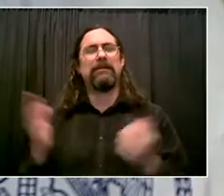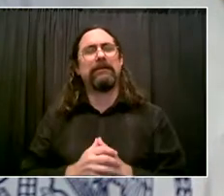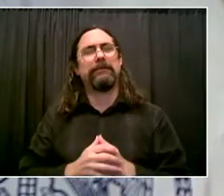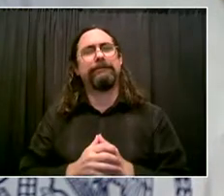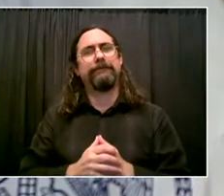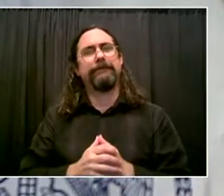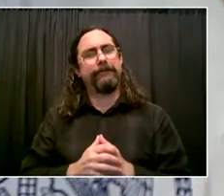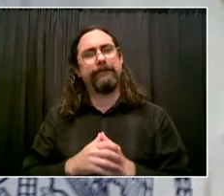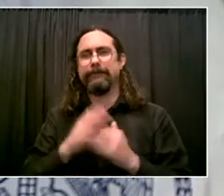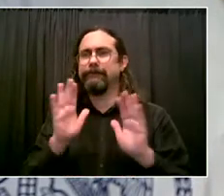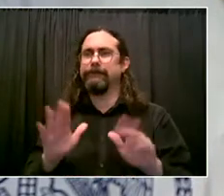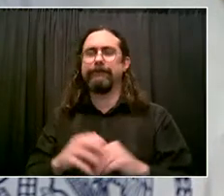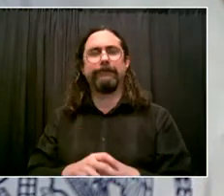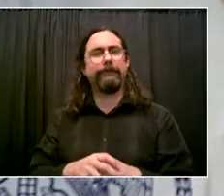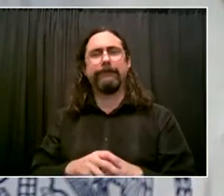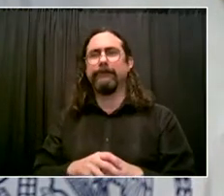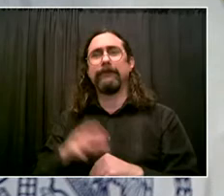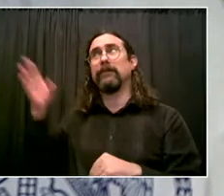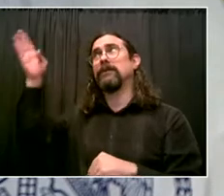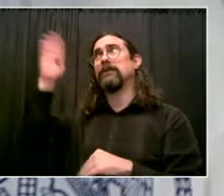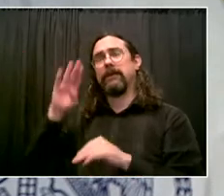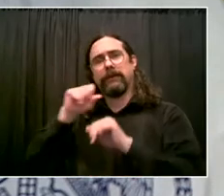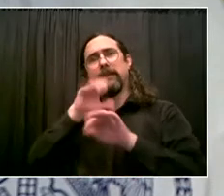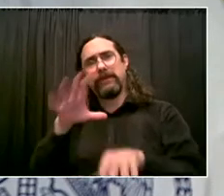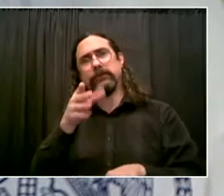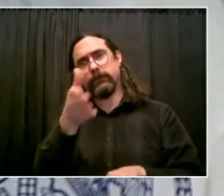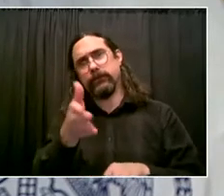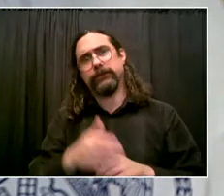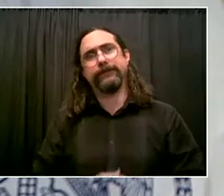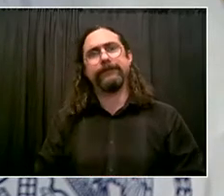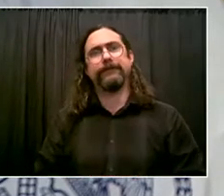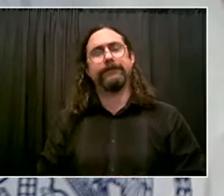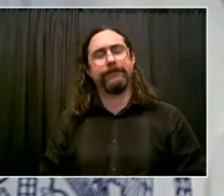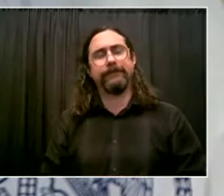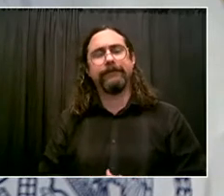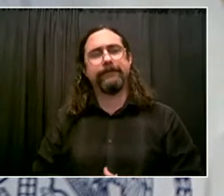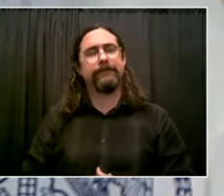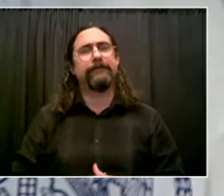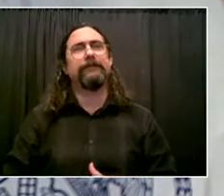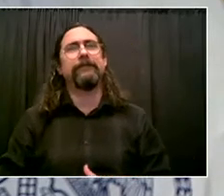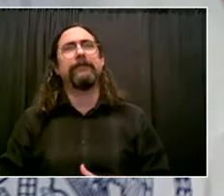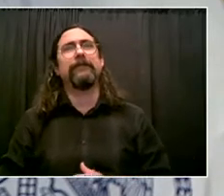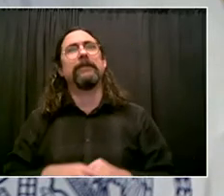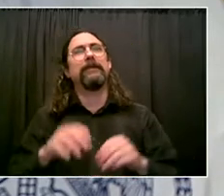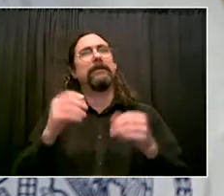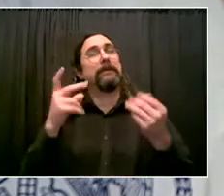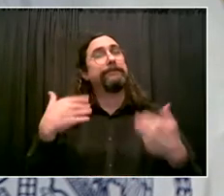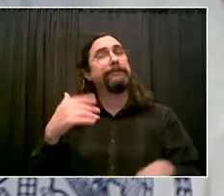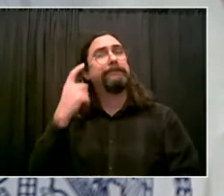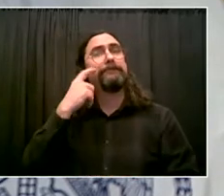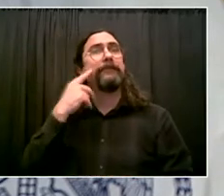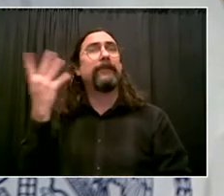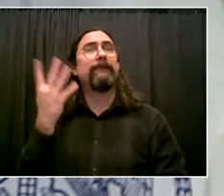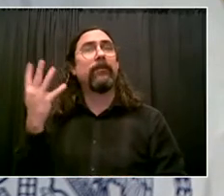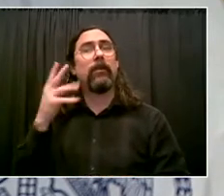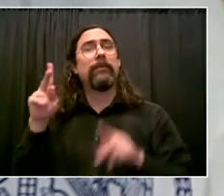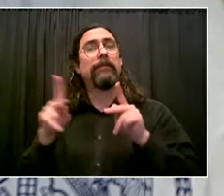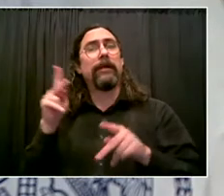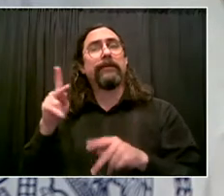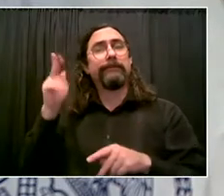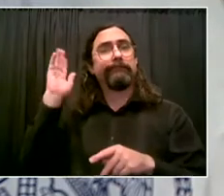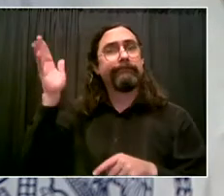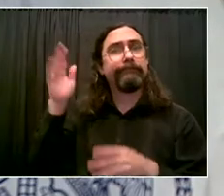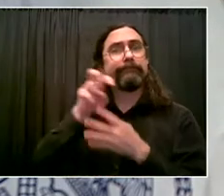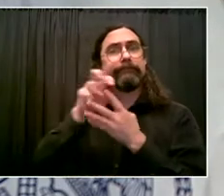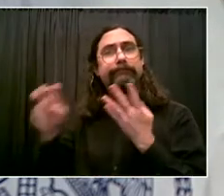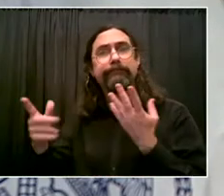this bill to reform parole, to make sure that people come back safely, to make sure that we stop the violence. We need this bill. We